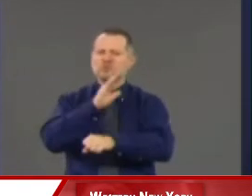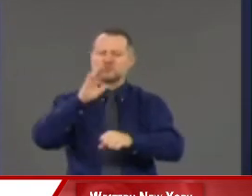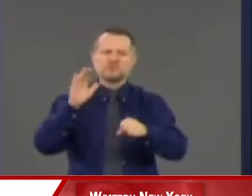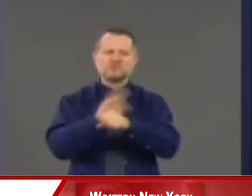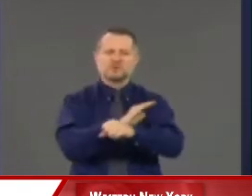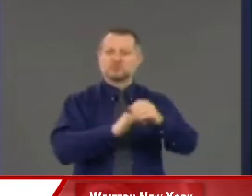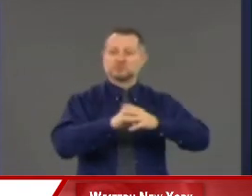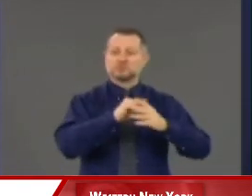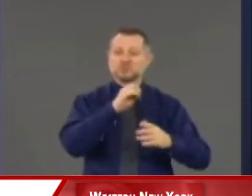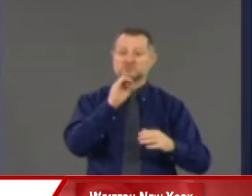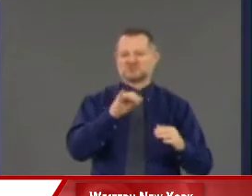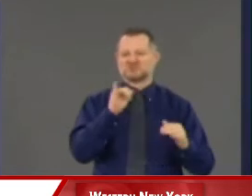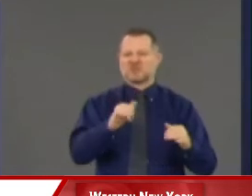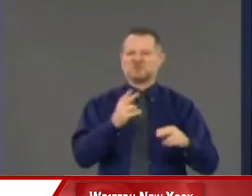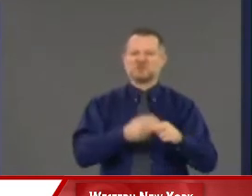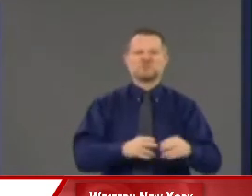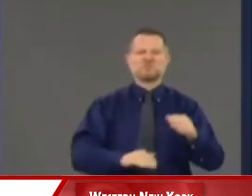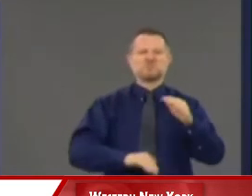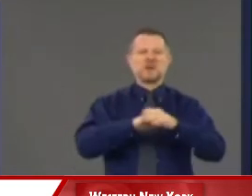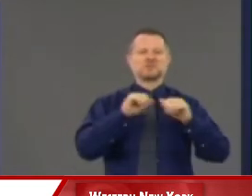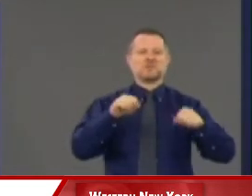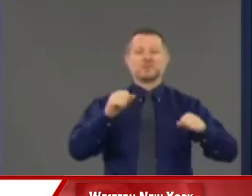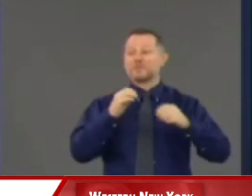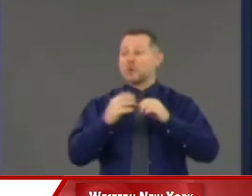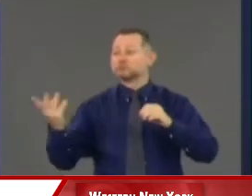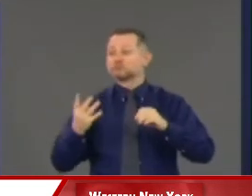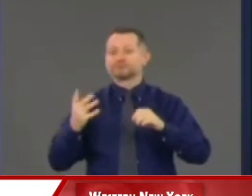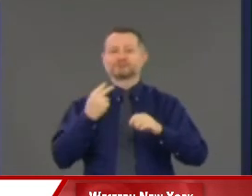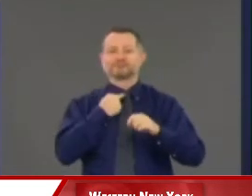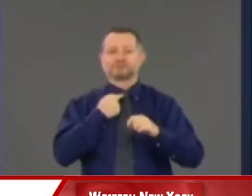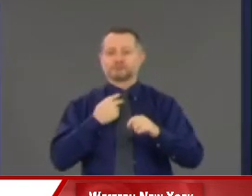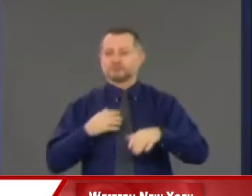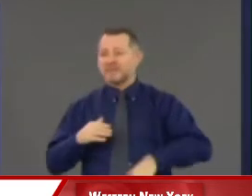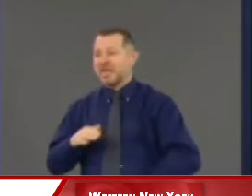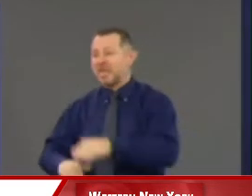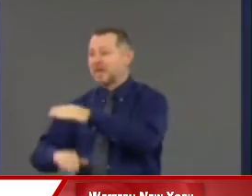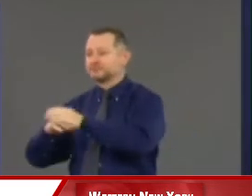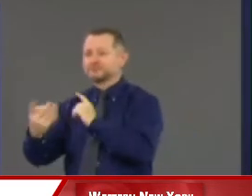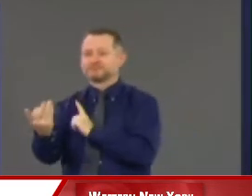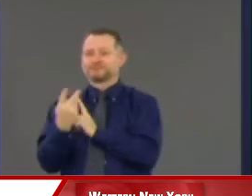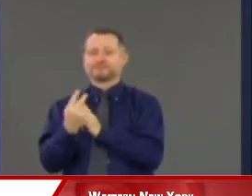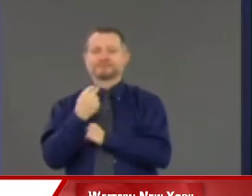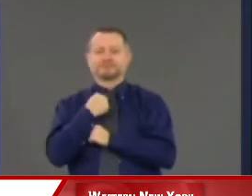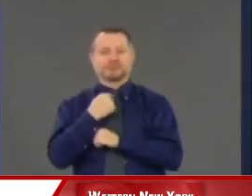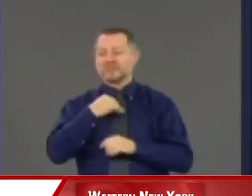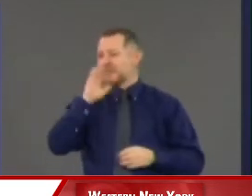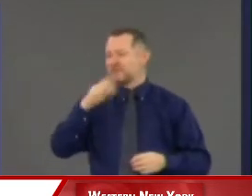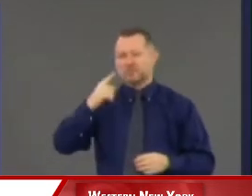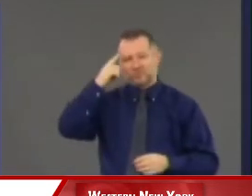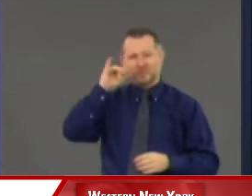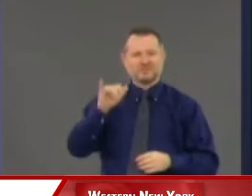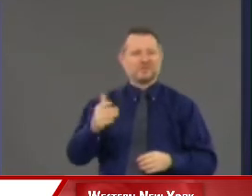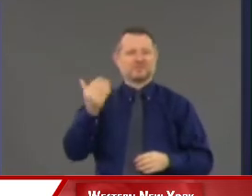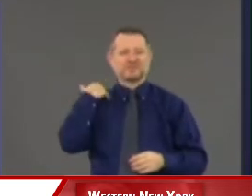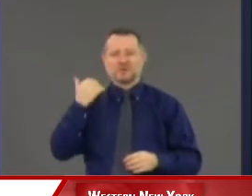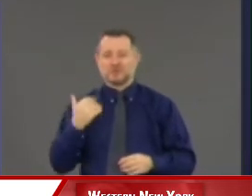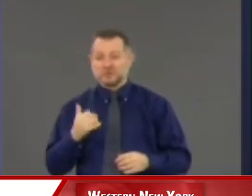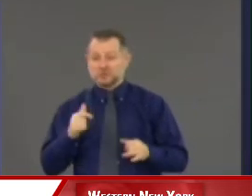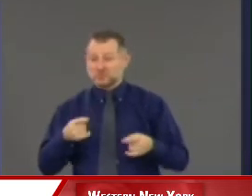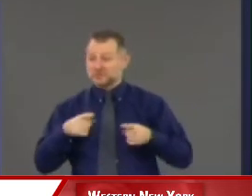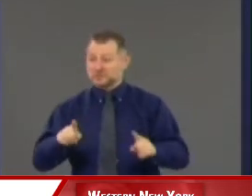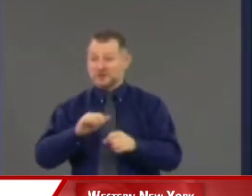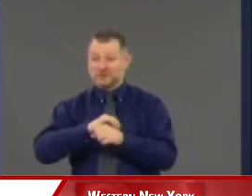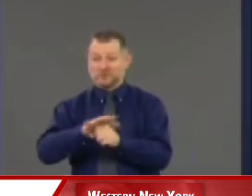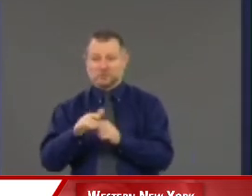maximum capacity. That had never been thought of. And that's what we developed during the